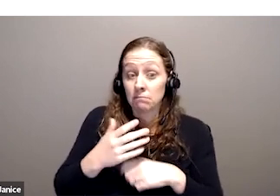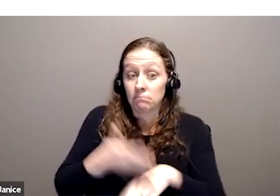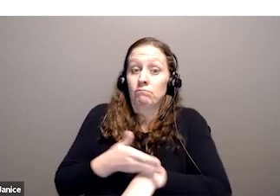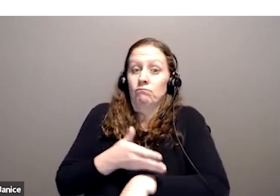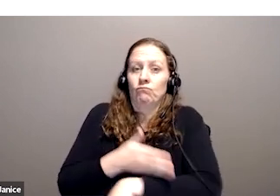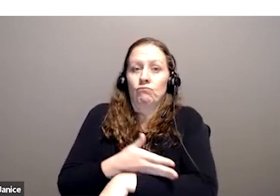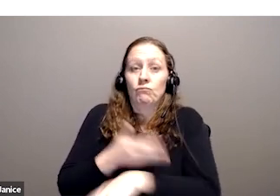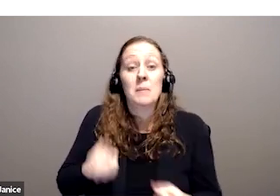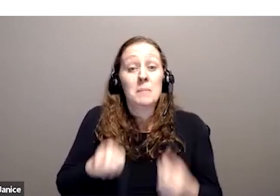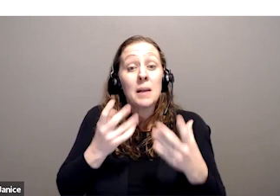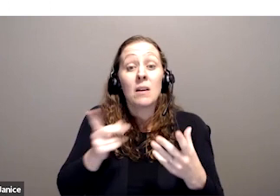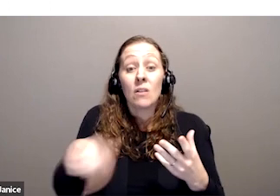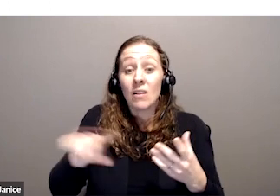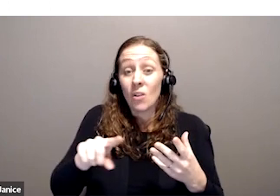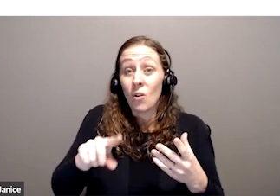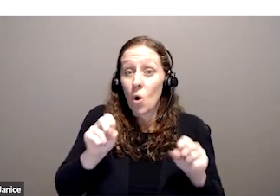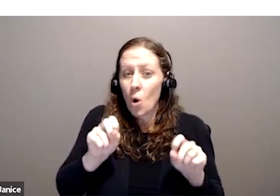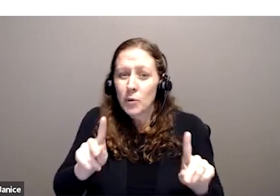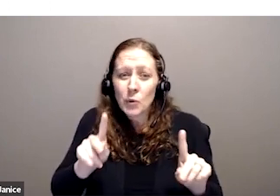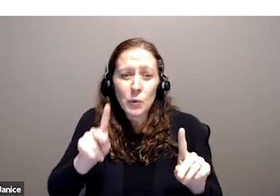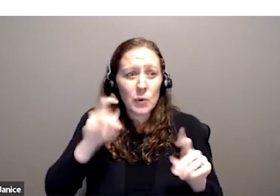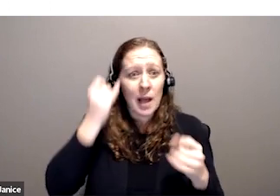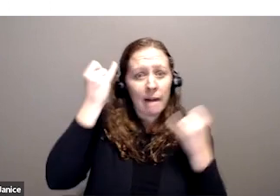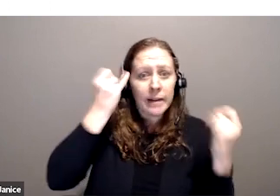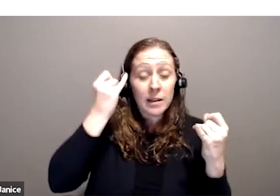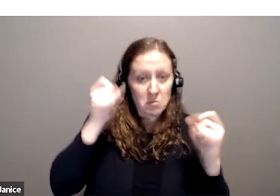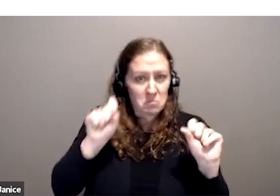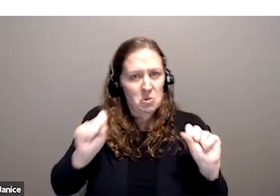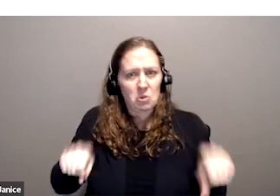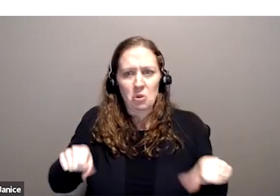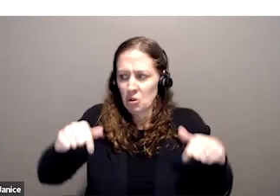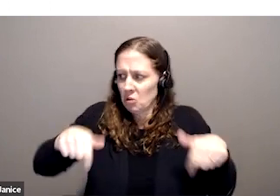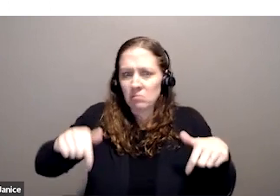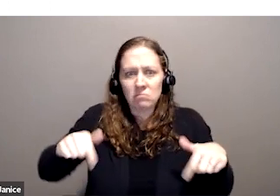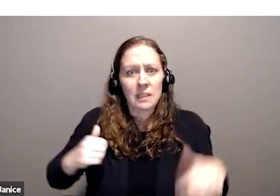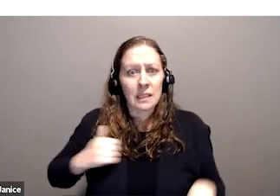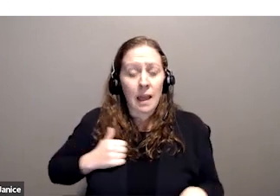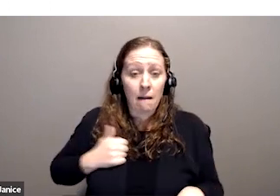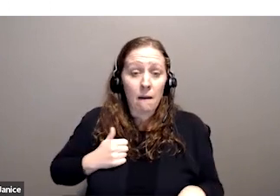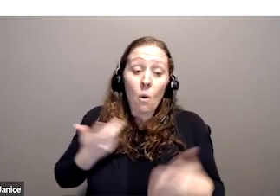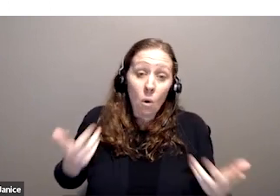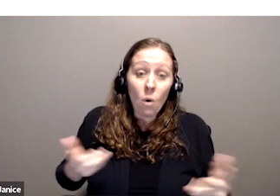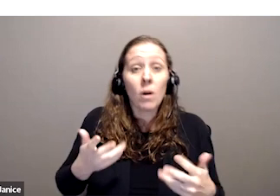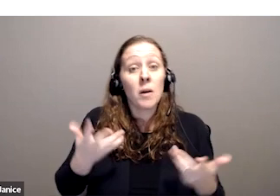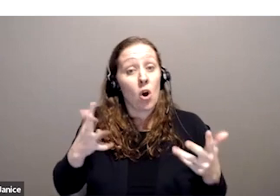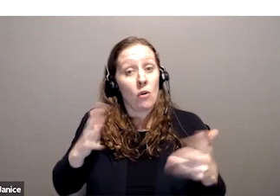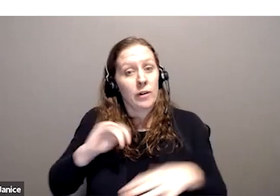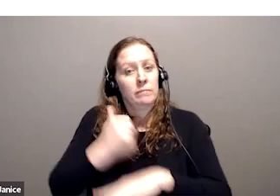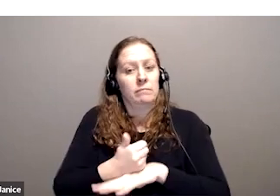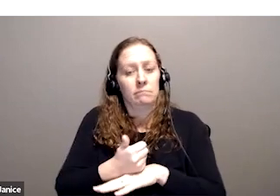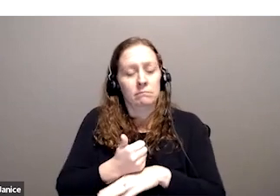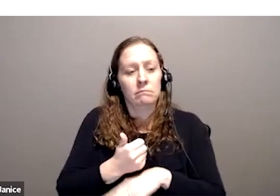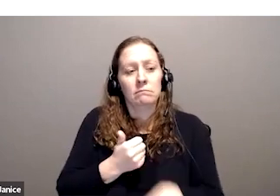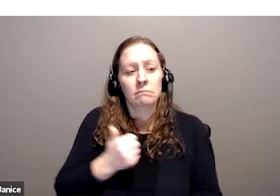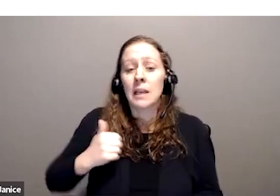many of those opportunities and innovations could occur in Canada or have already occurred in Canada. And so Canadians